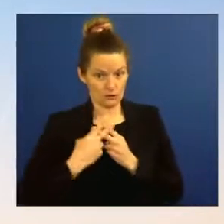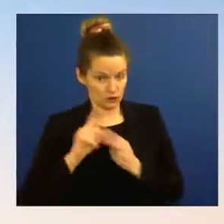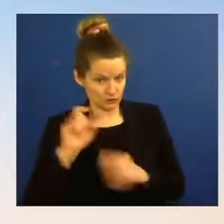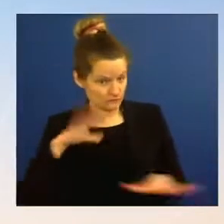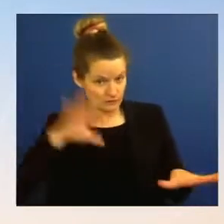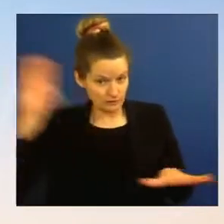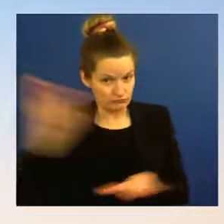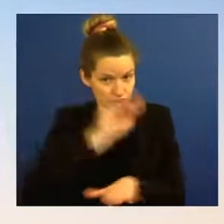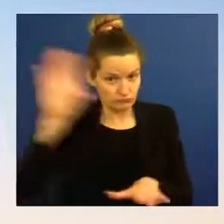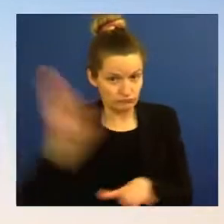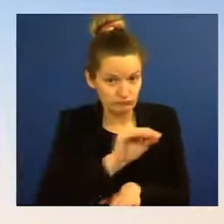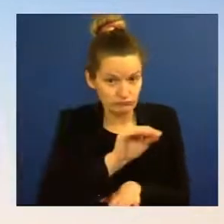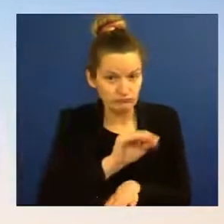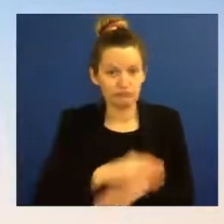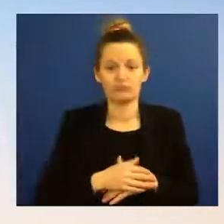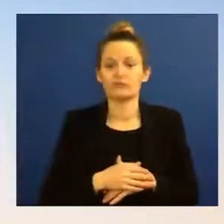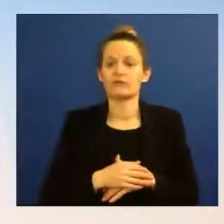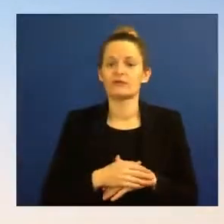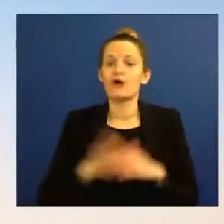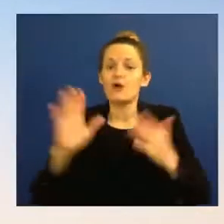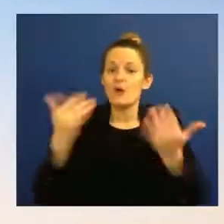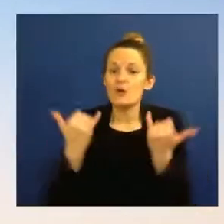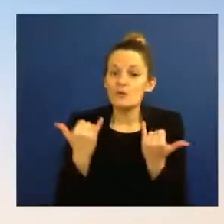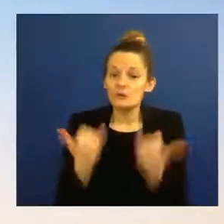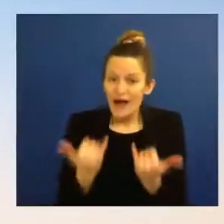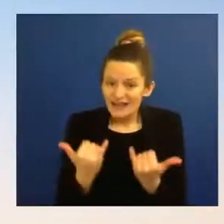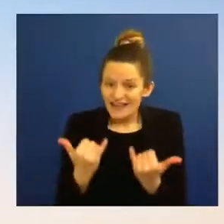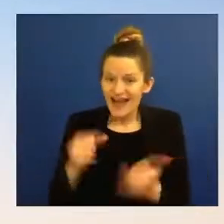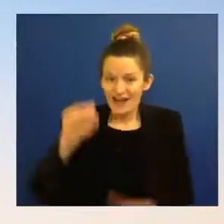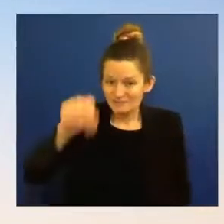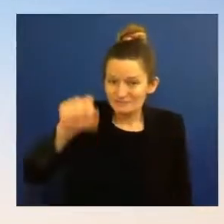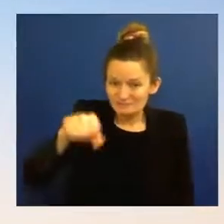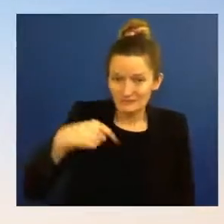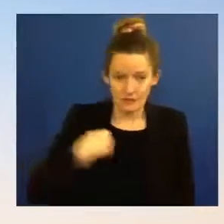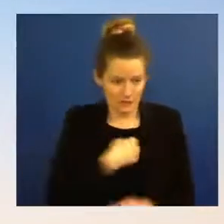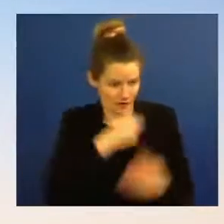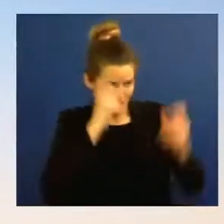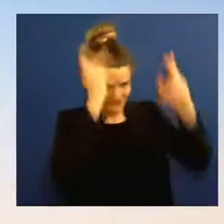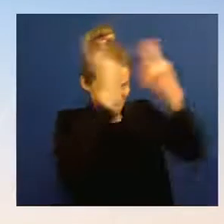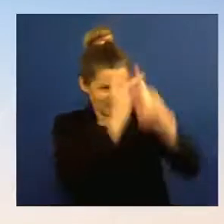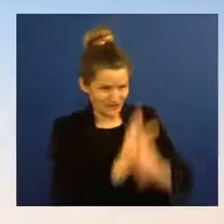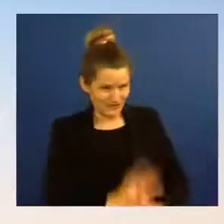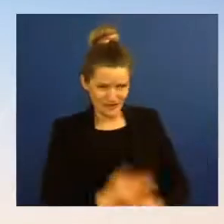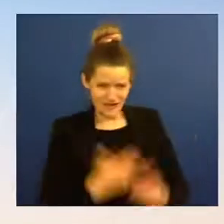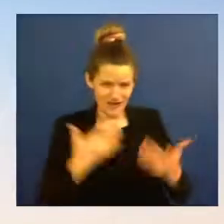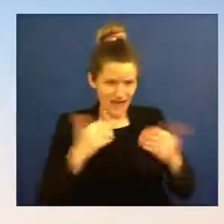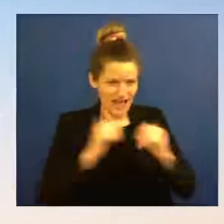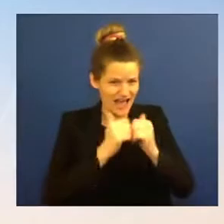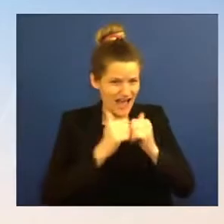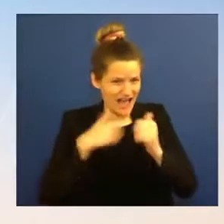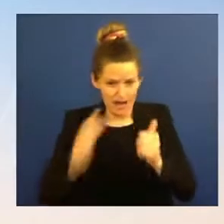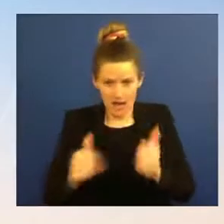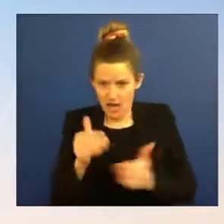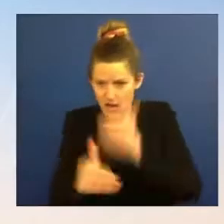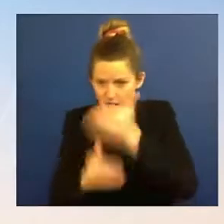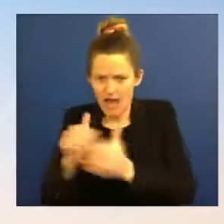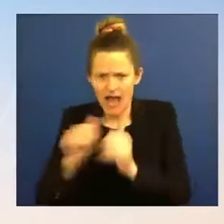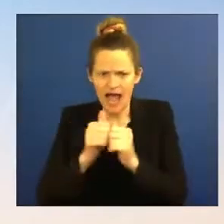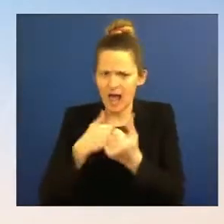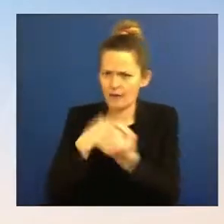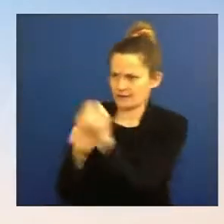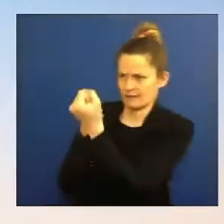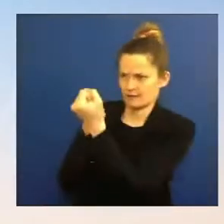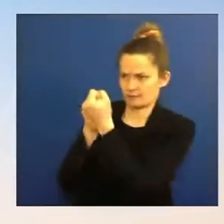certainly we are taking steps to stand up for democracy, stand up for democracy versus autocracy, stand up to the actions of a brutal